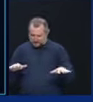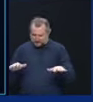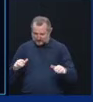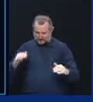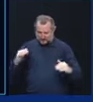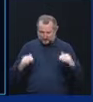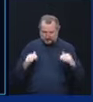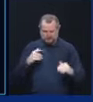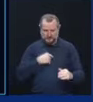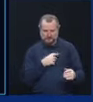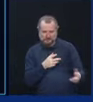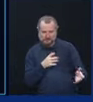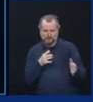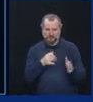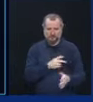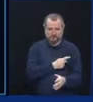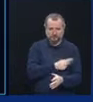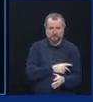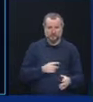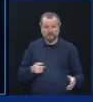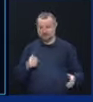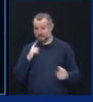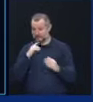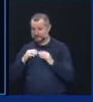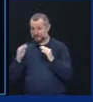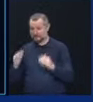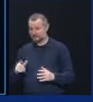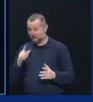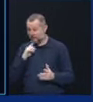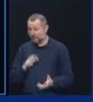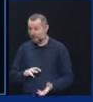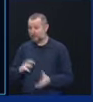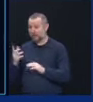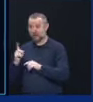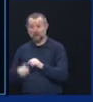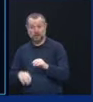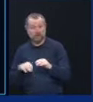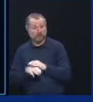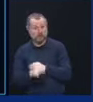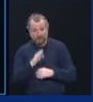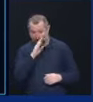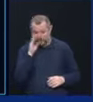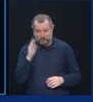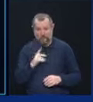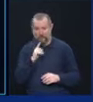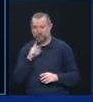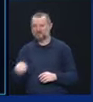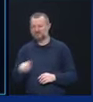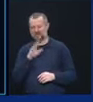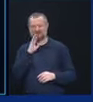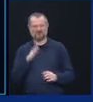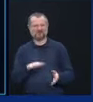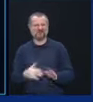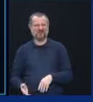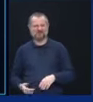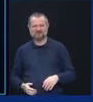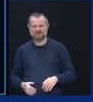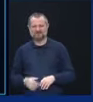die if you cannot get them into the hospital or staff are overstretched as a result of those numbers.